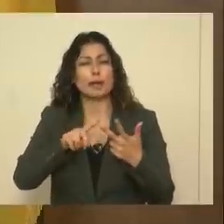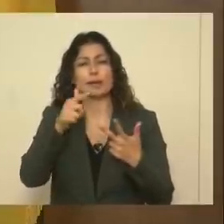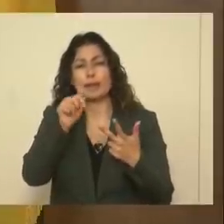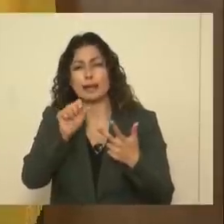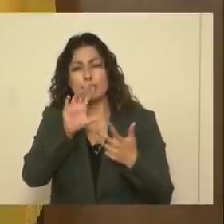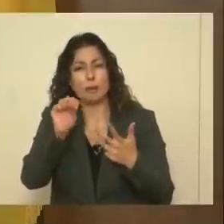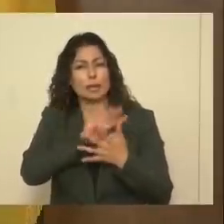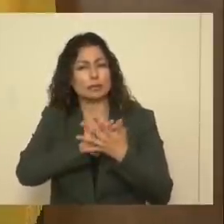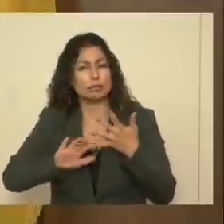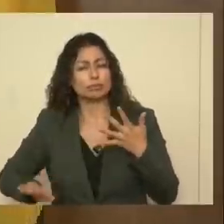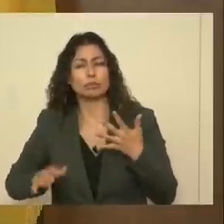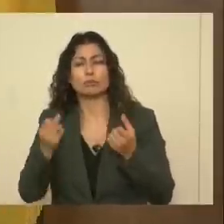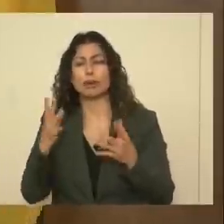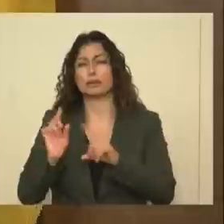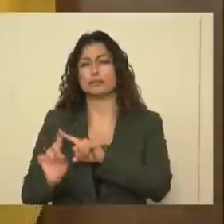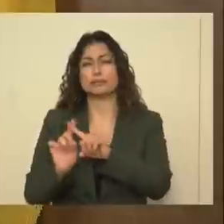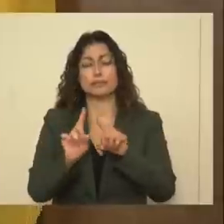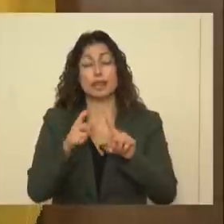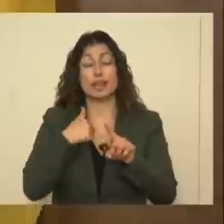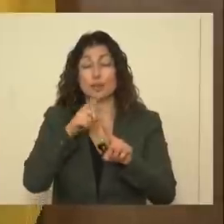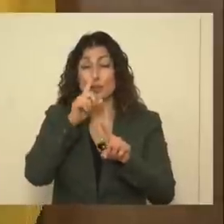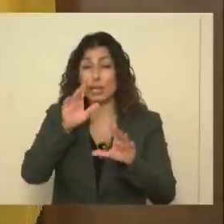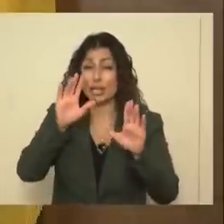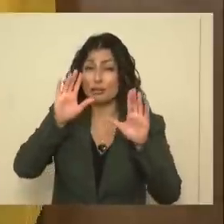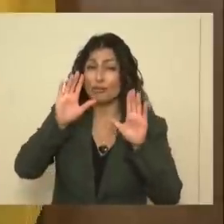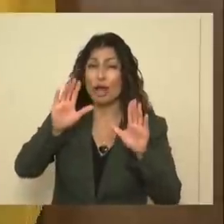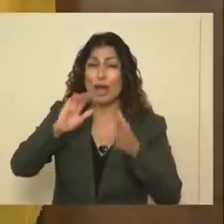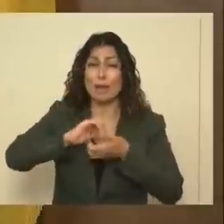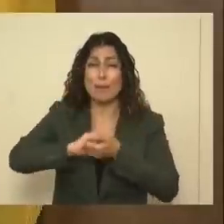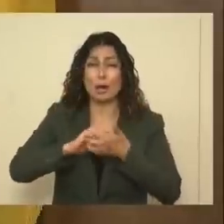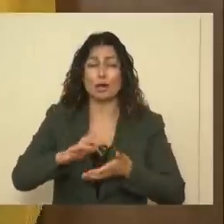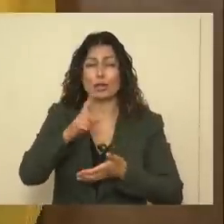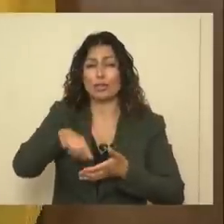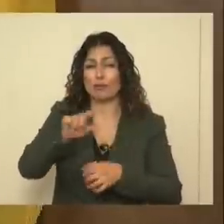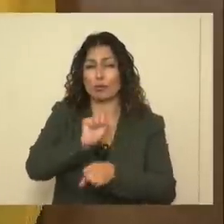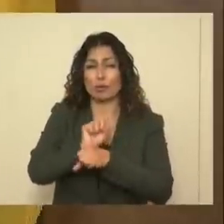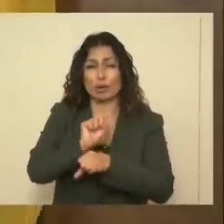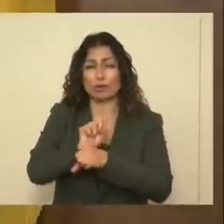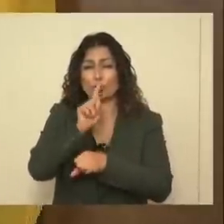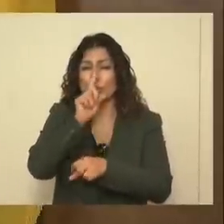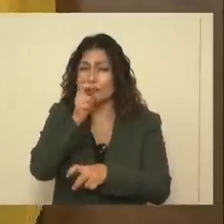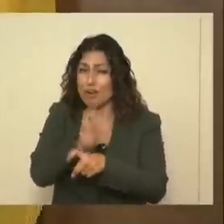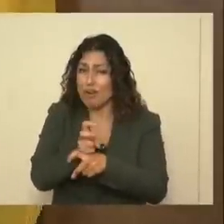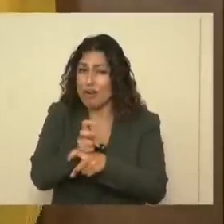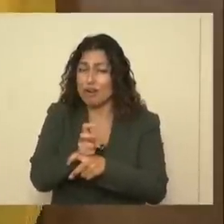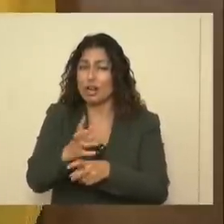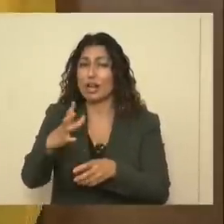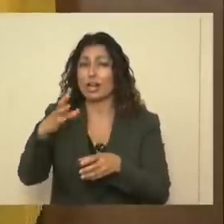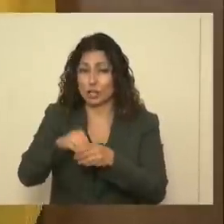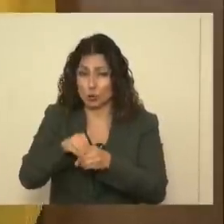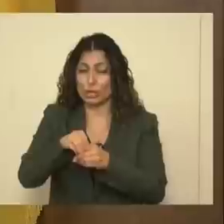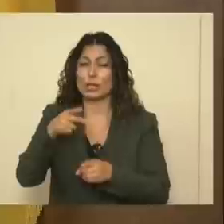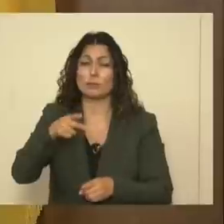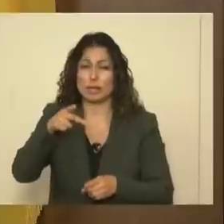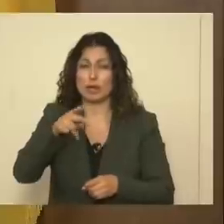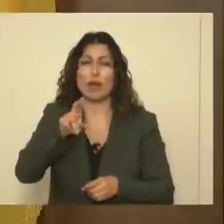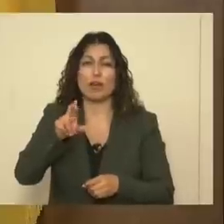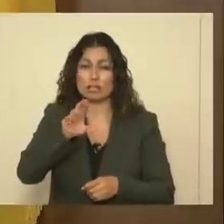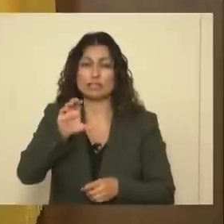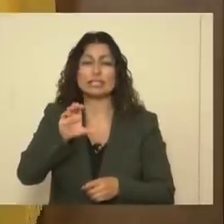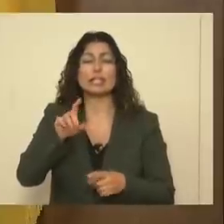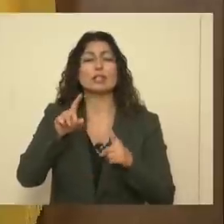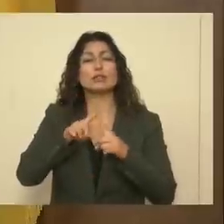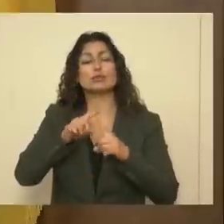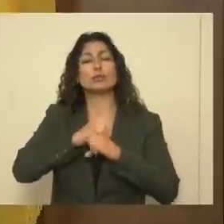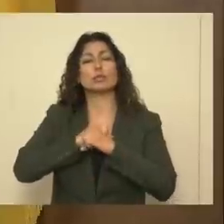that we've got some really incredible partners who have worked, I think, very hard, including the PRC, to protect